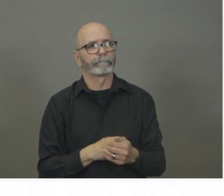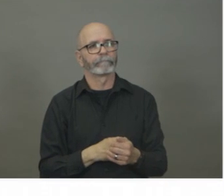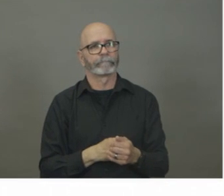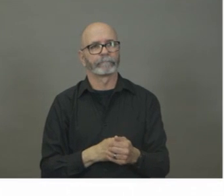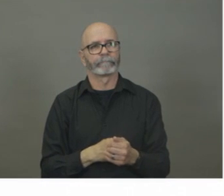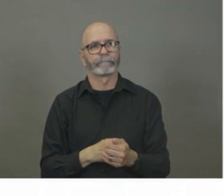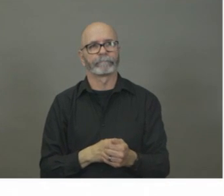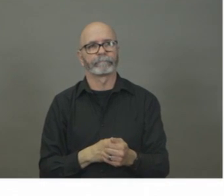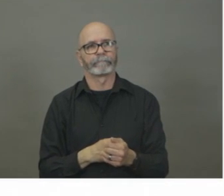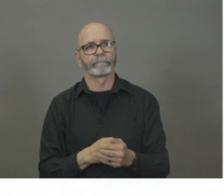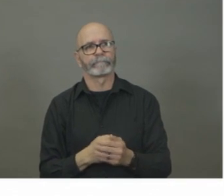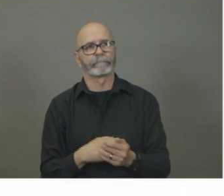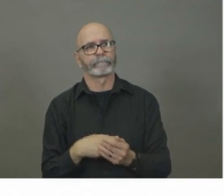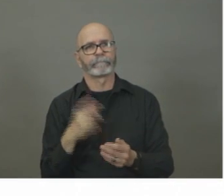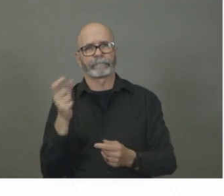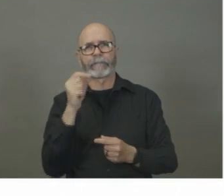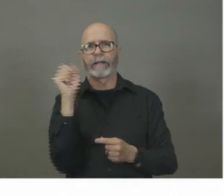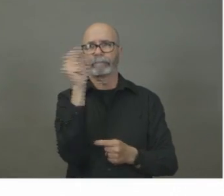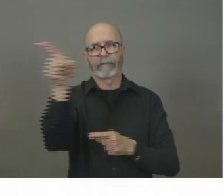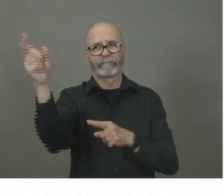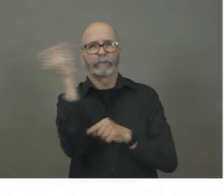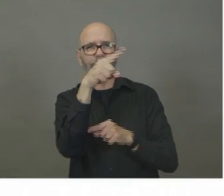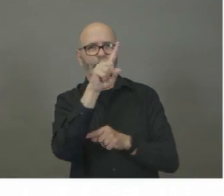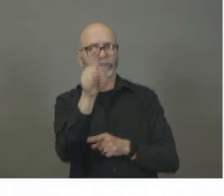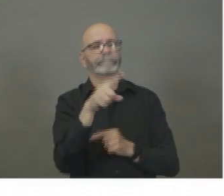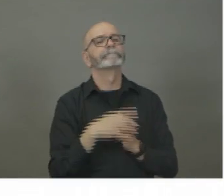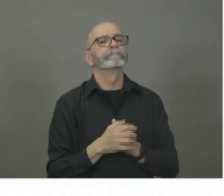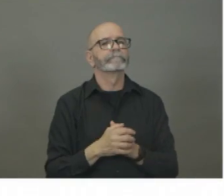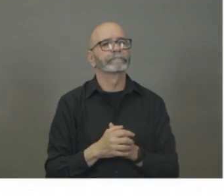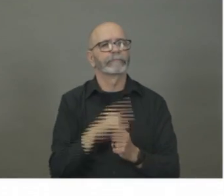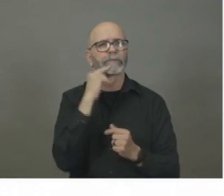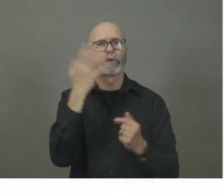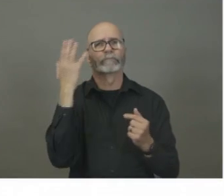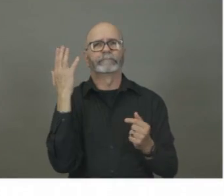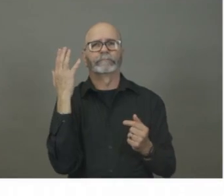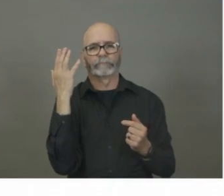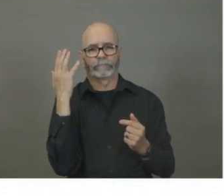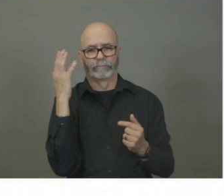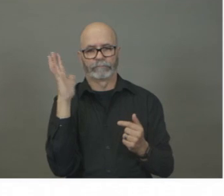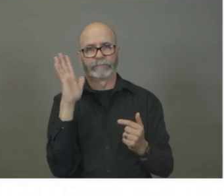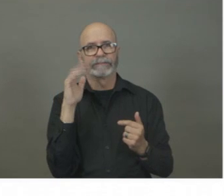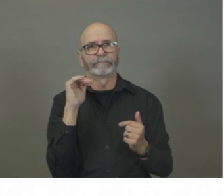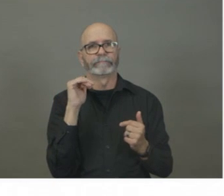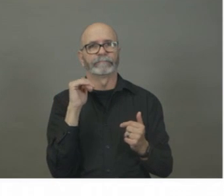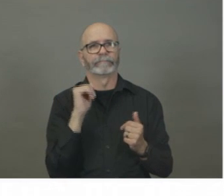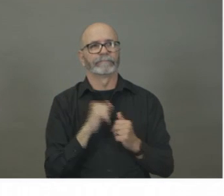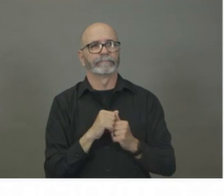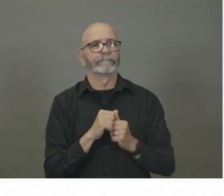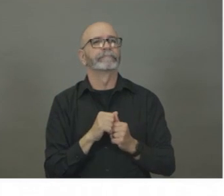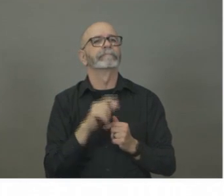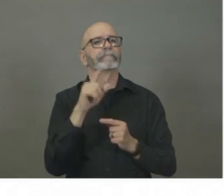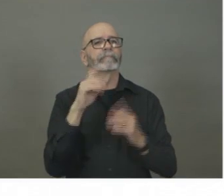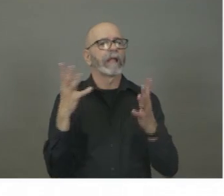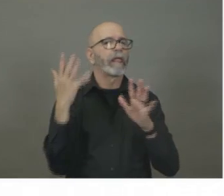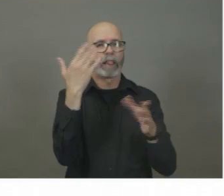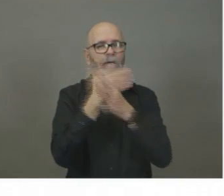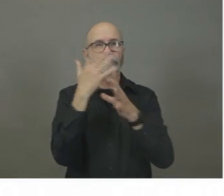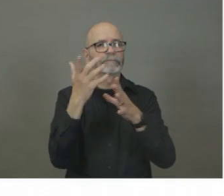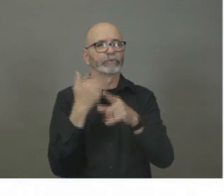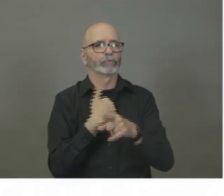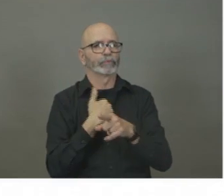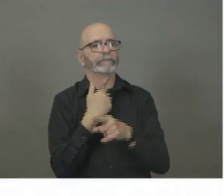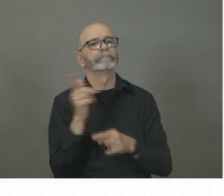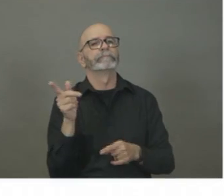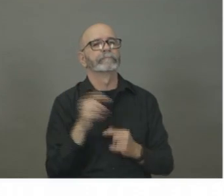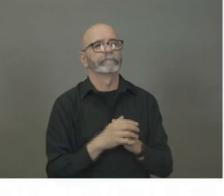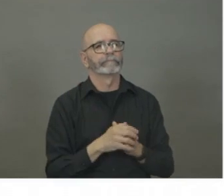seem that health officials across Canada are divergent in their, uh, approach to whether to close schools